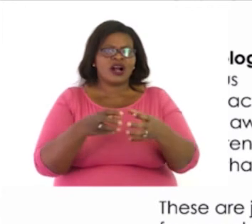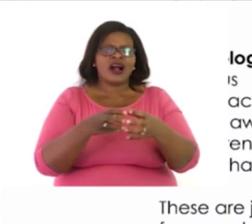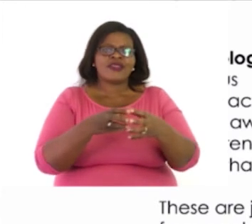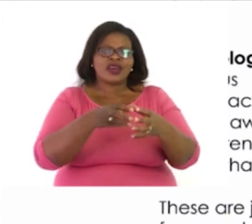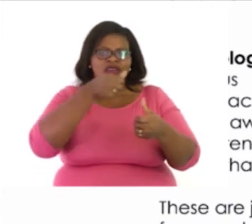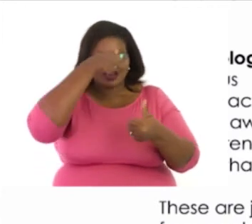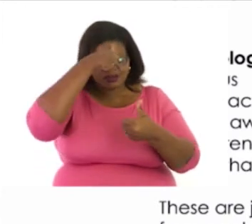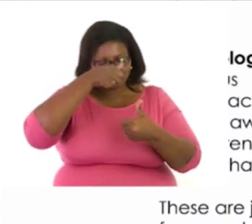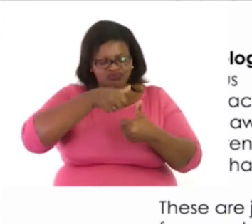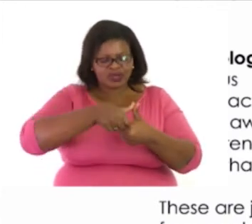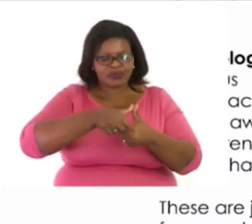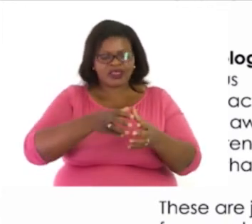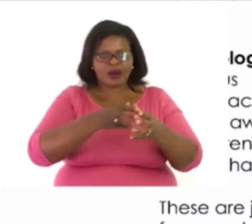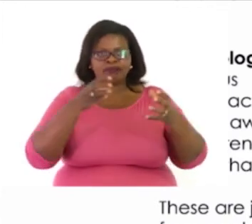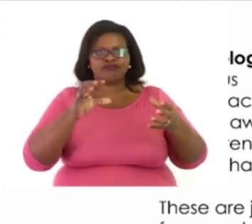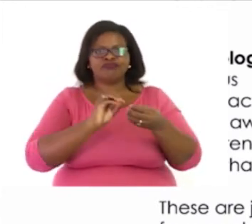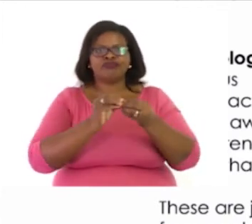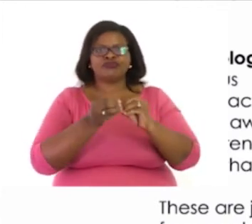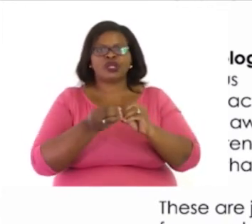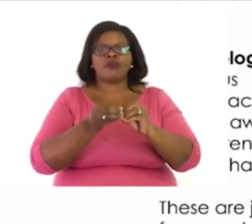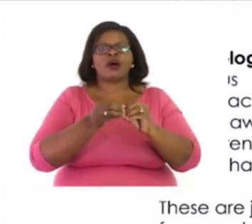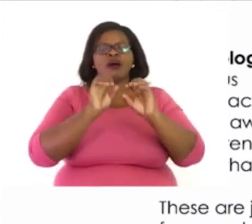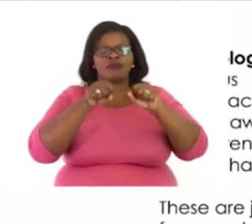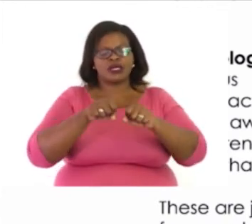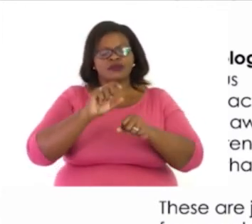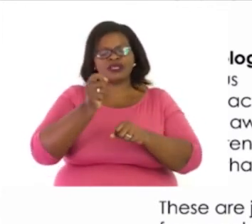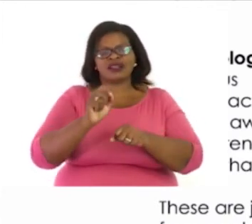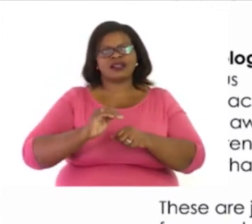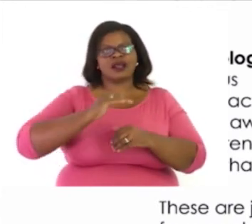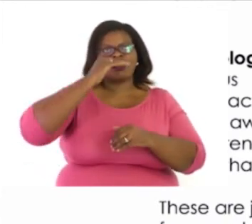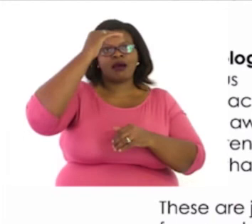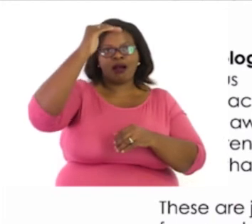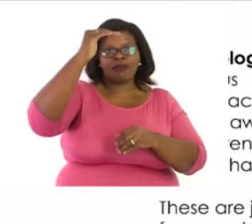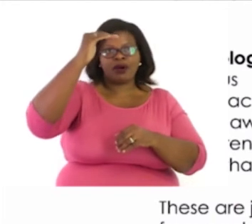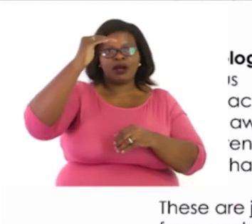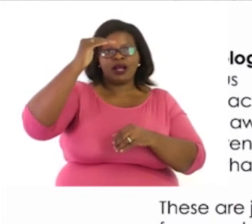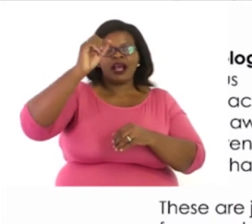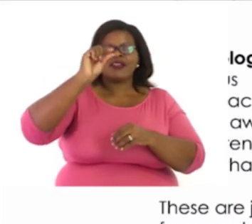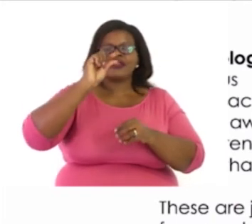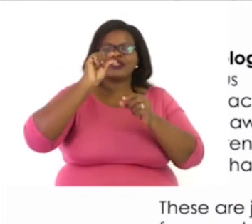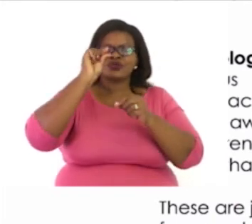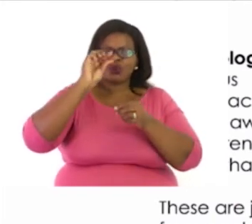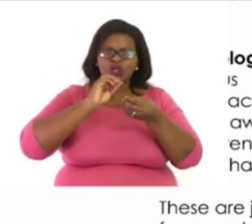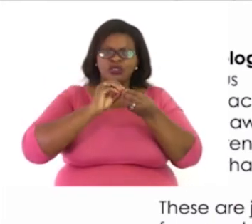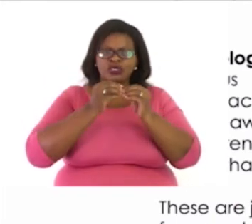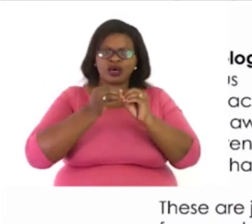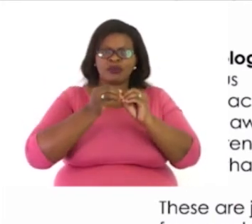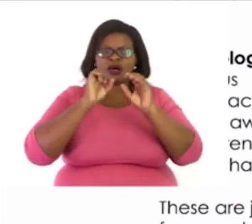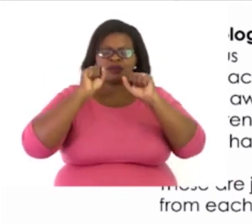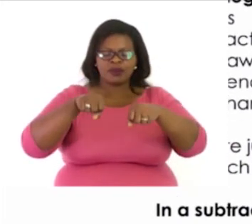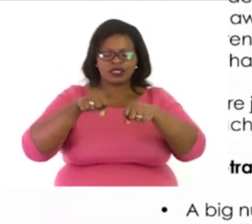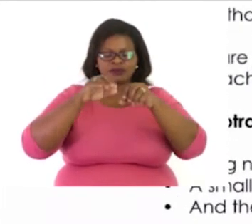big number is always written at the top. And the small number is always written at